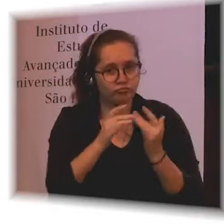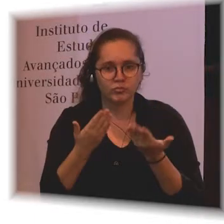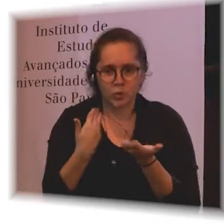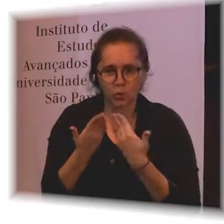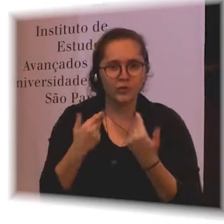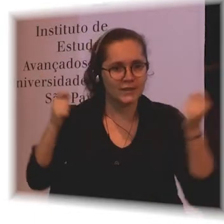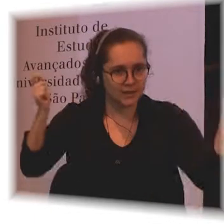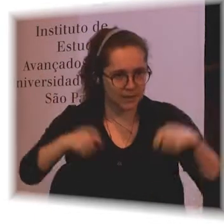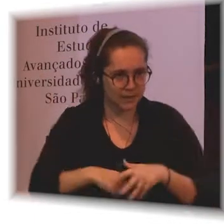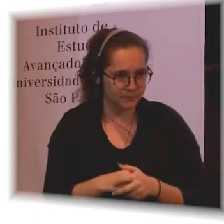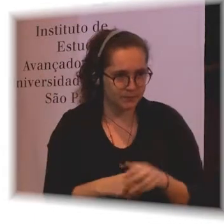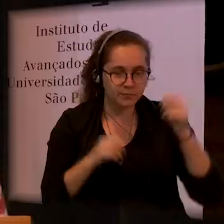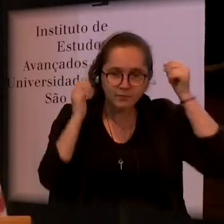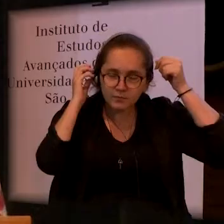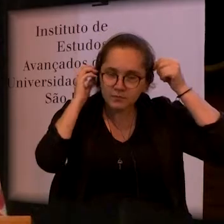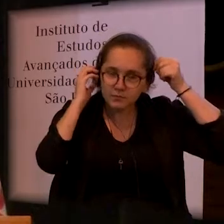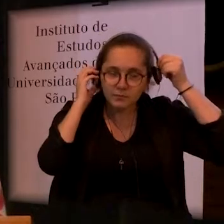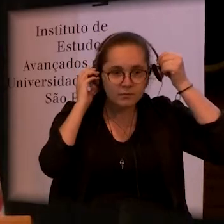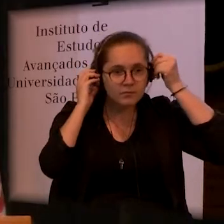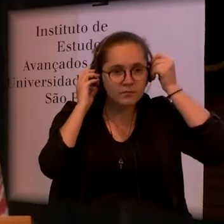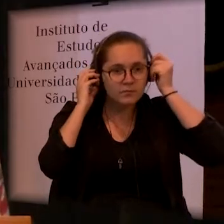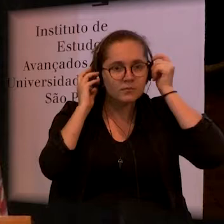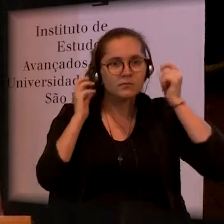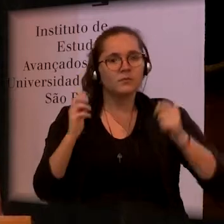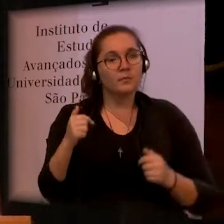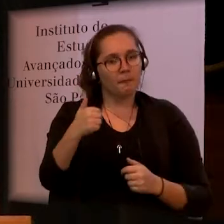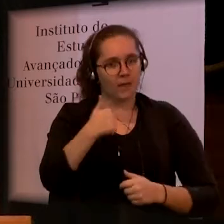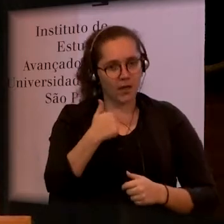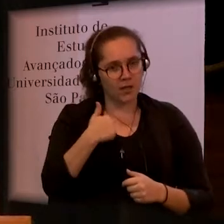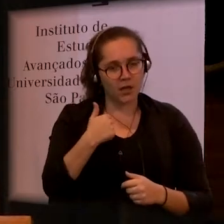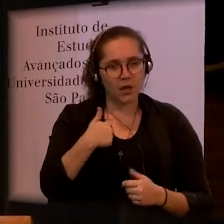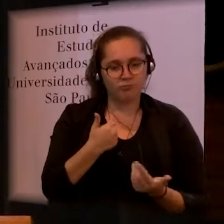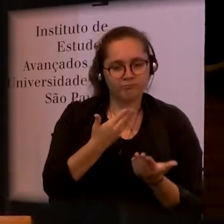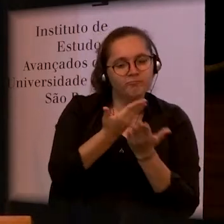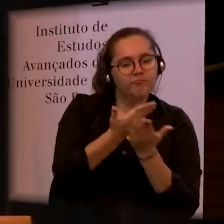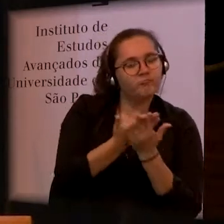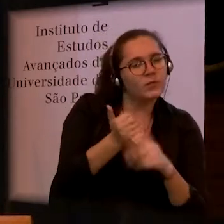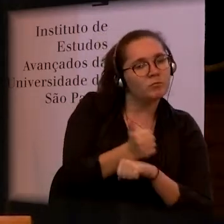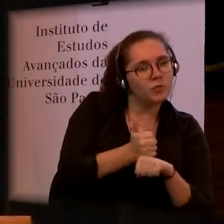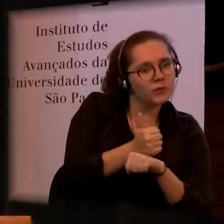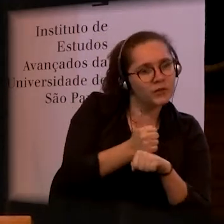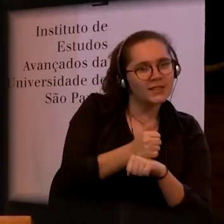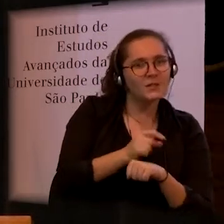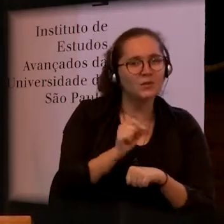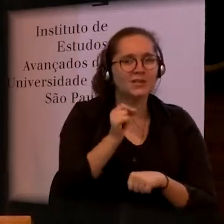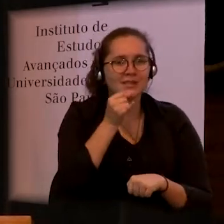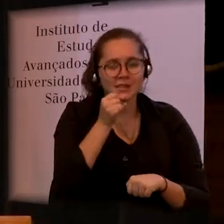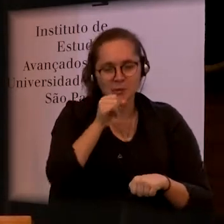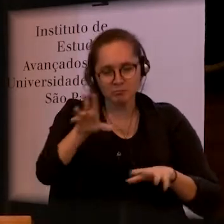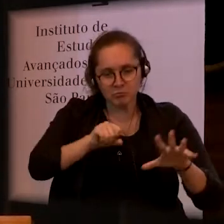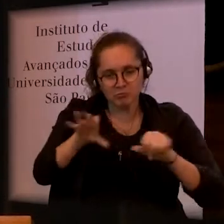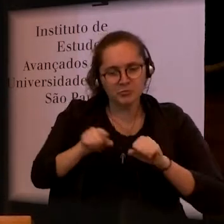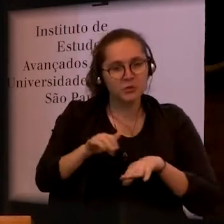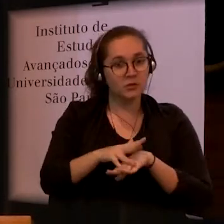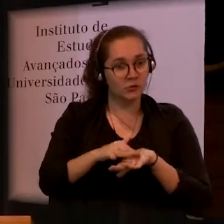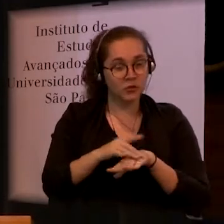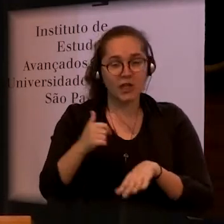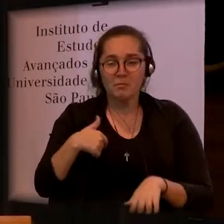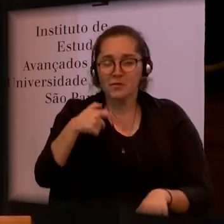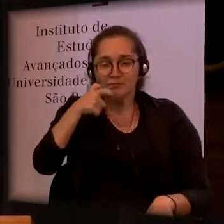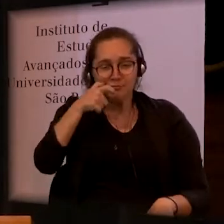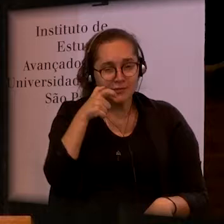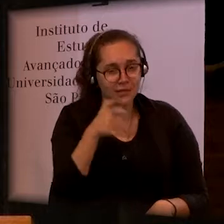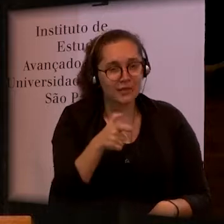I am an epidemiologist, so I'm very interested in defining things. And I've been working in disability